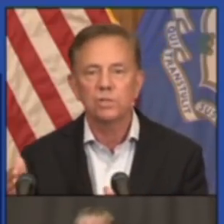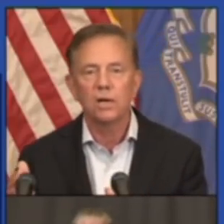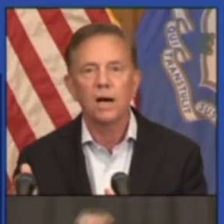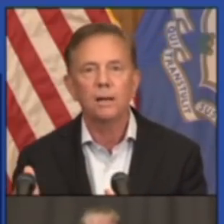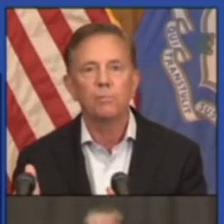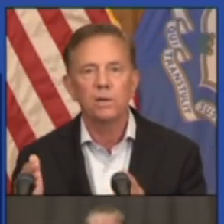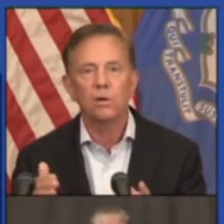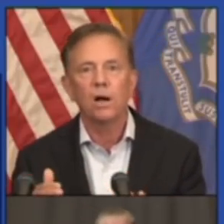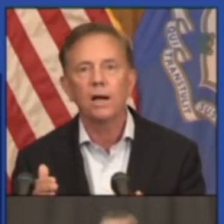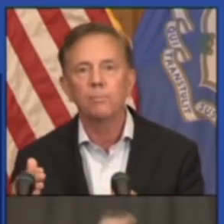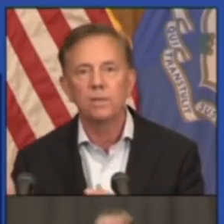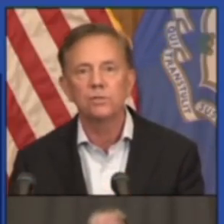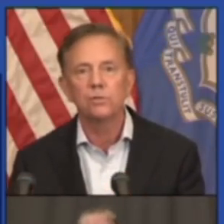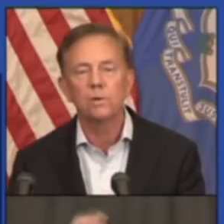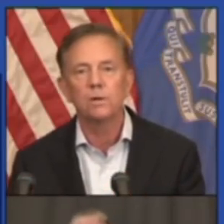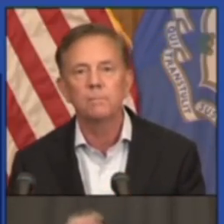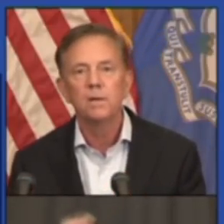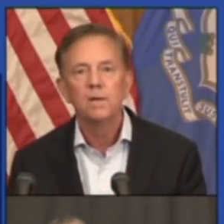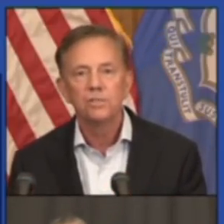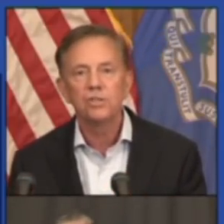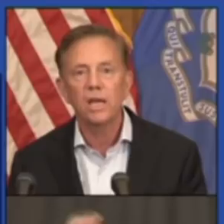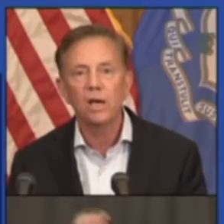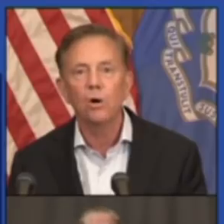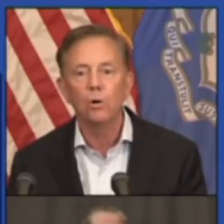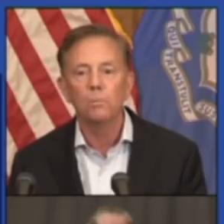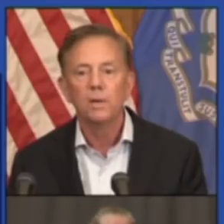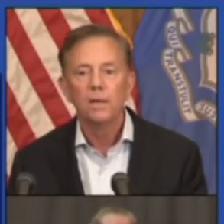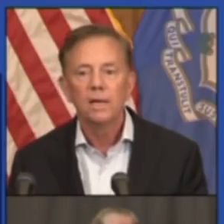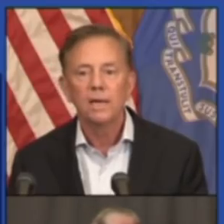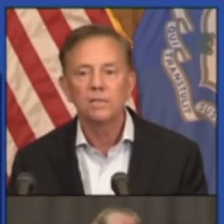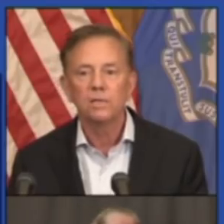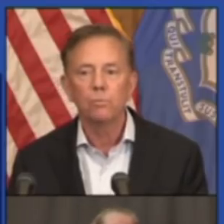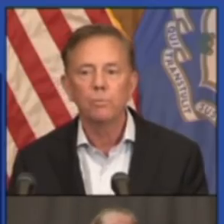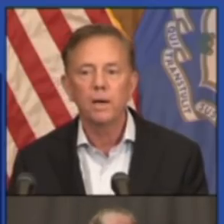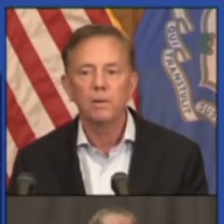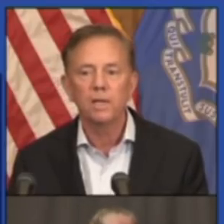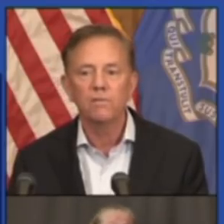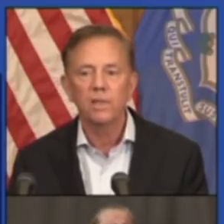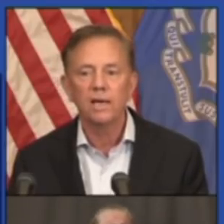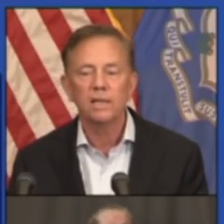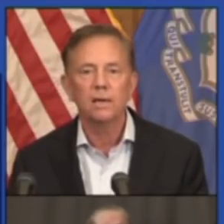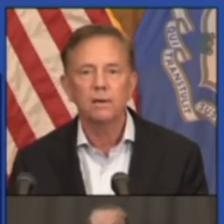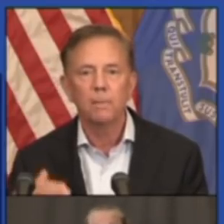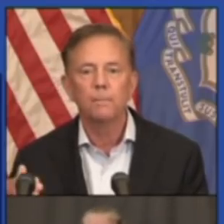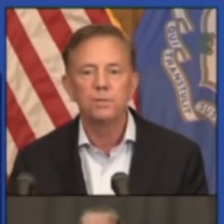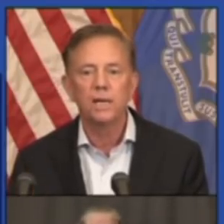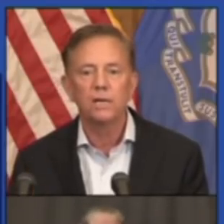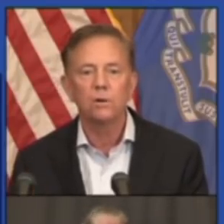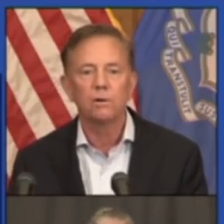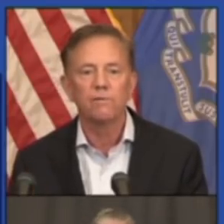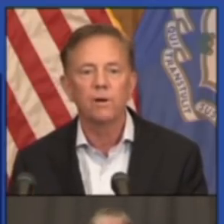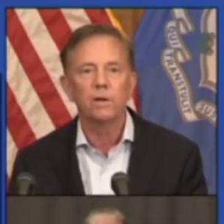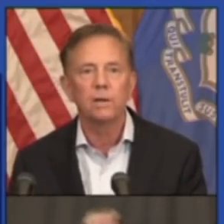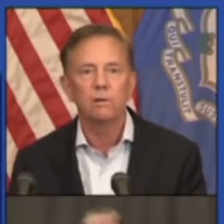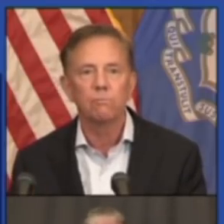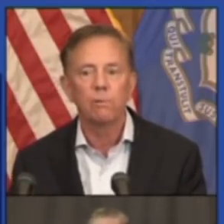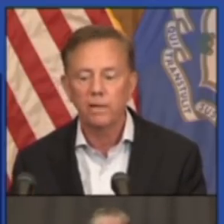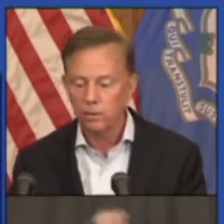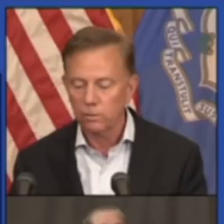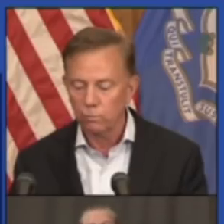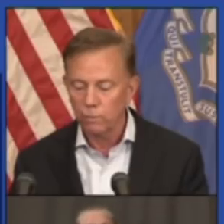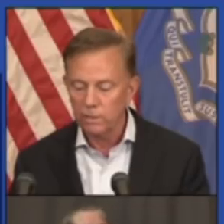-person to hybrid or hybrid to stay home. And we'll be able to give you that update on a very